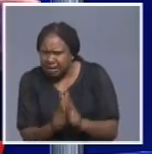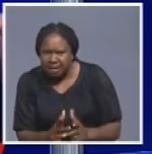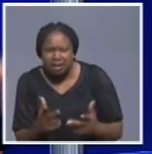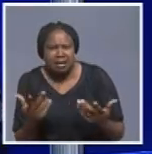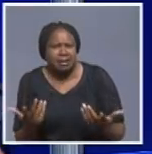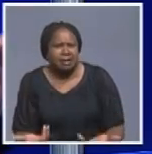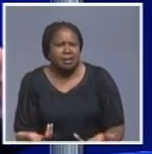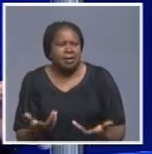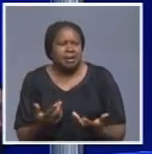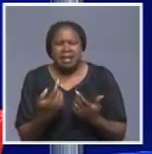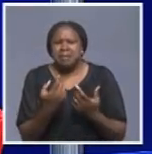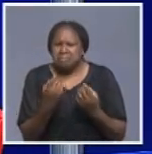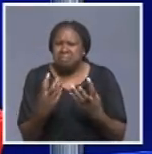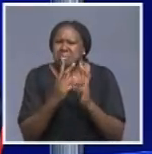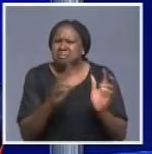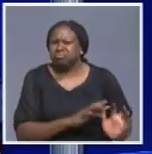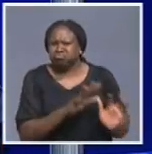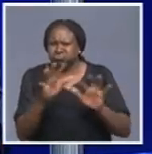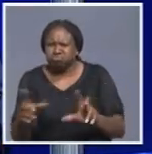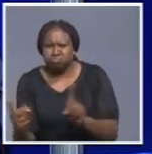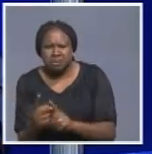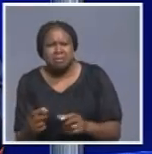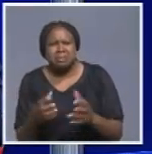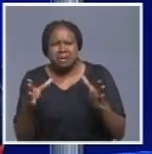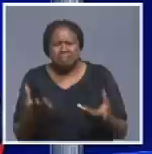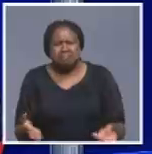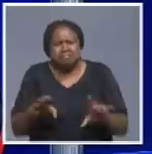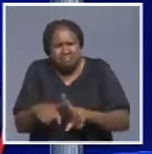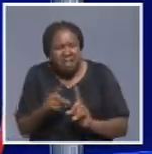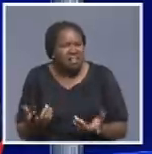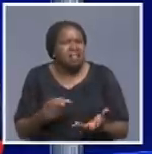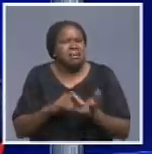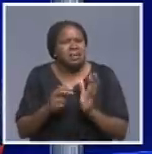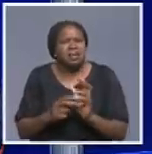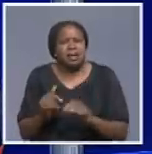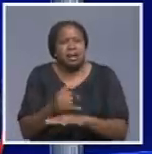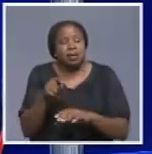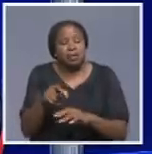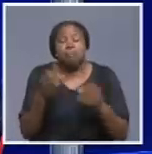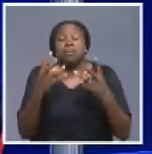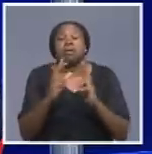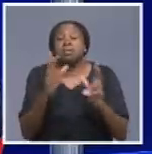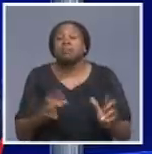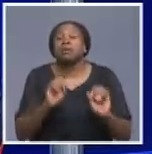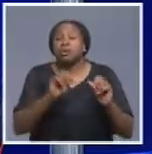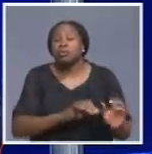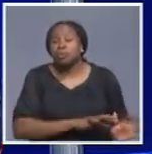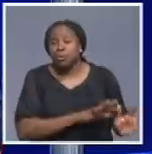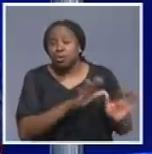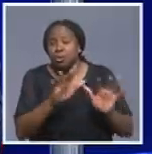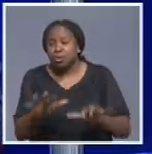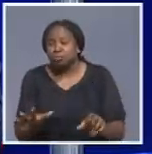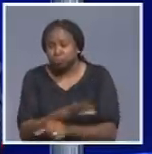be it anywhere, as long as being at funerals. It means those places where many people can come together